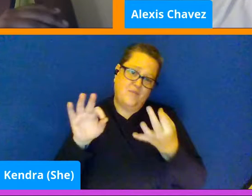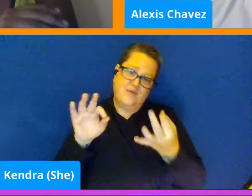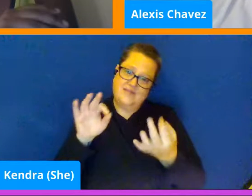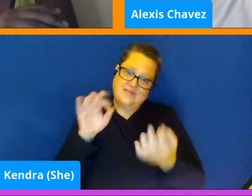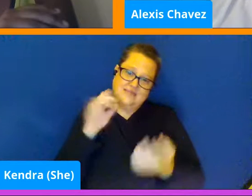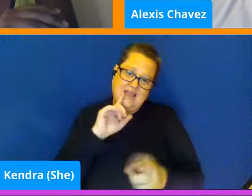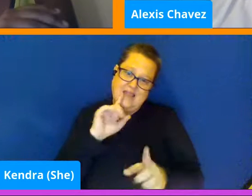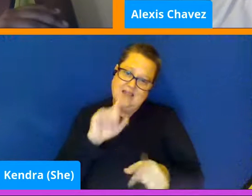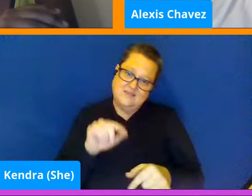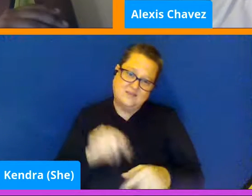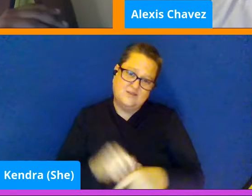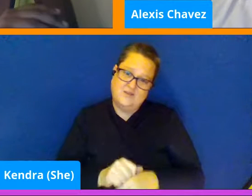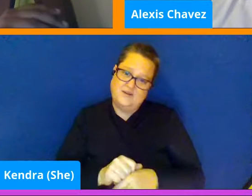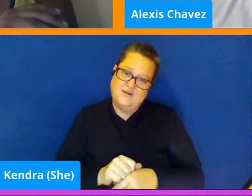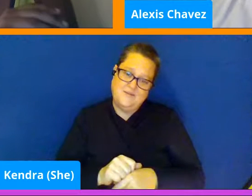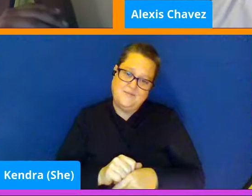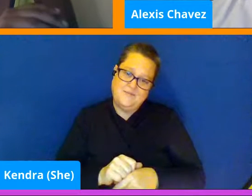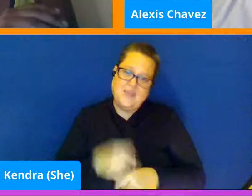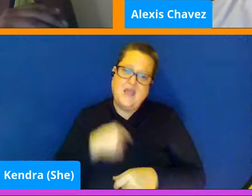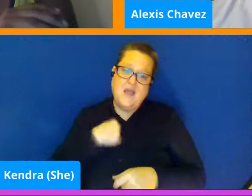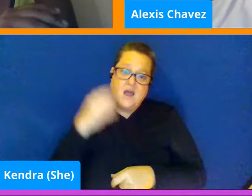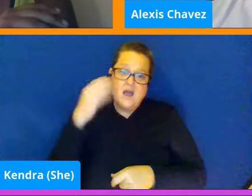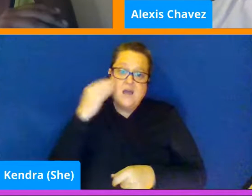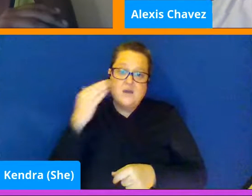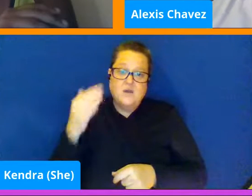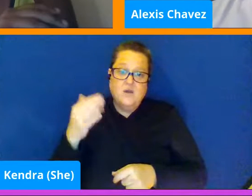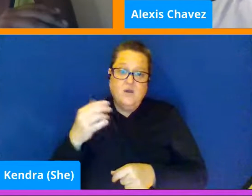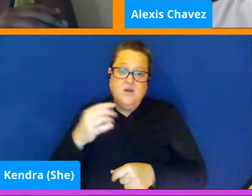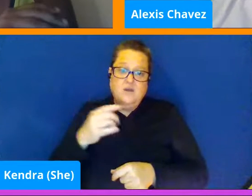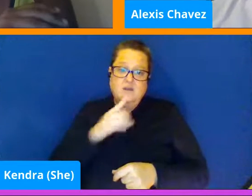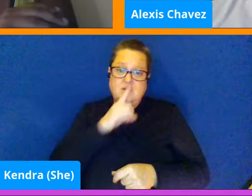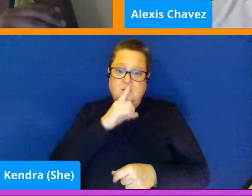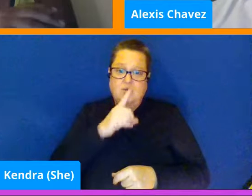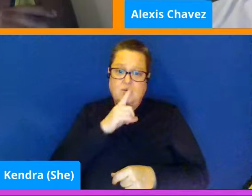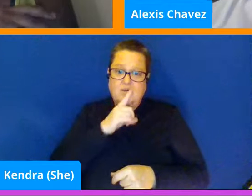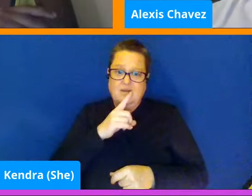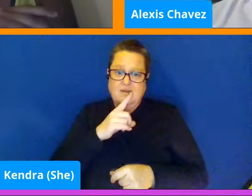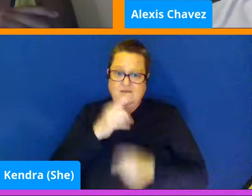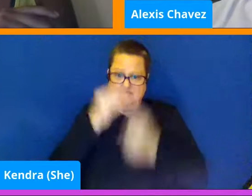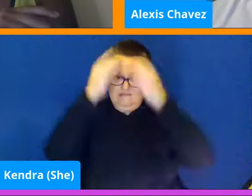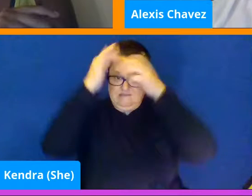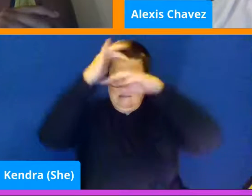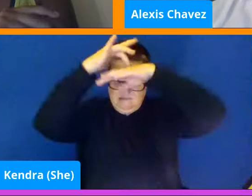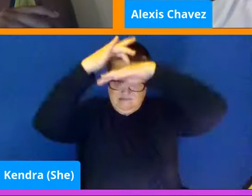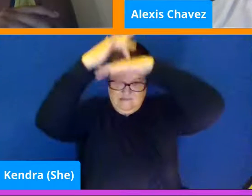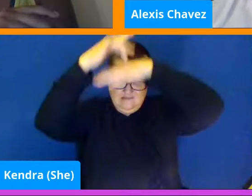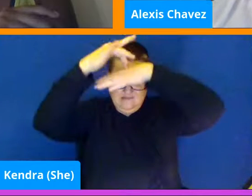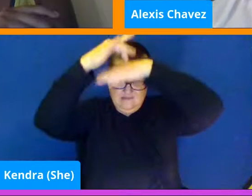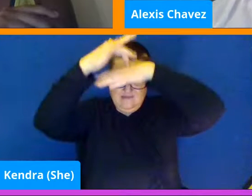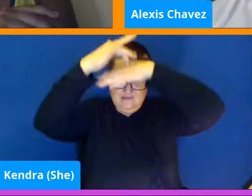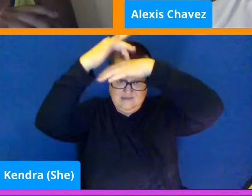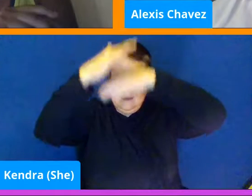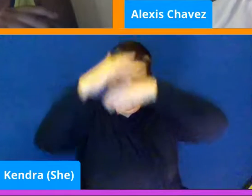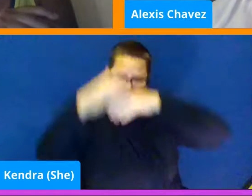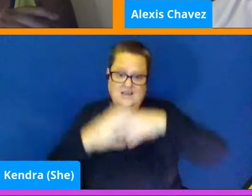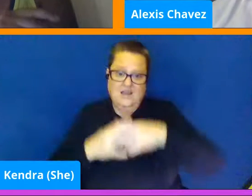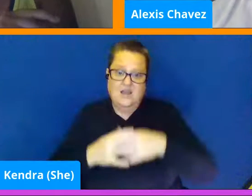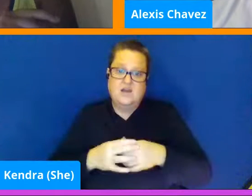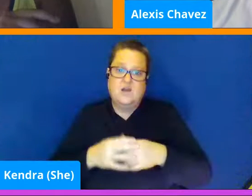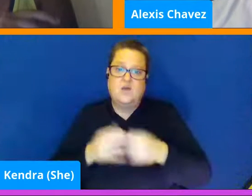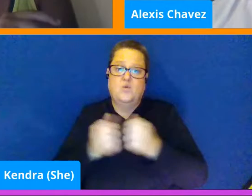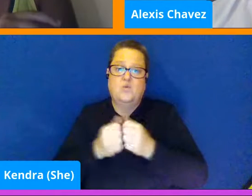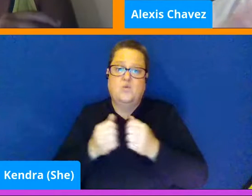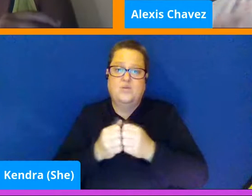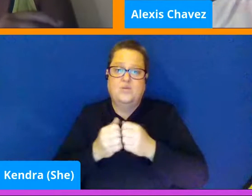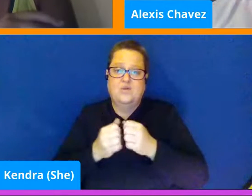So I certainly know that that's been really on a lot of people's minds, as you said, with all the tensions that have been going on recently.